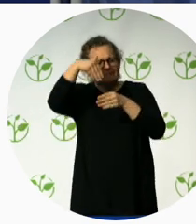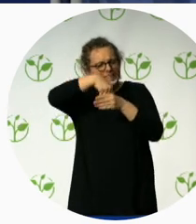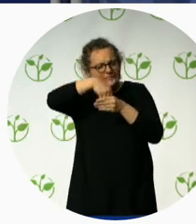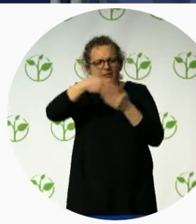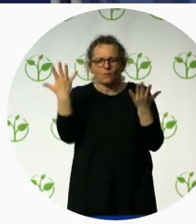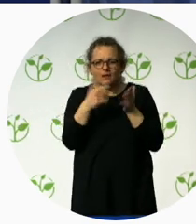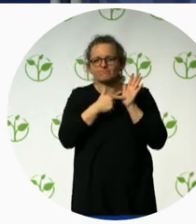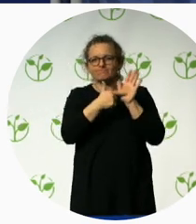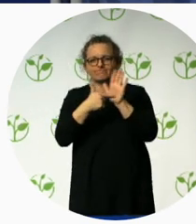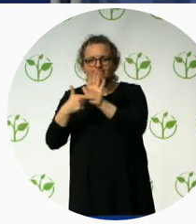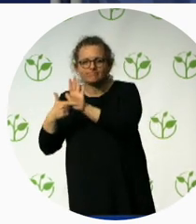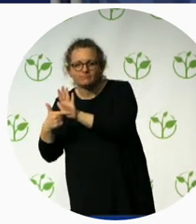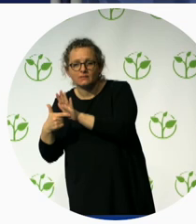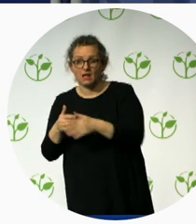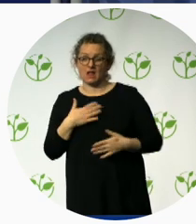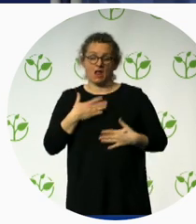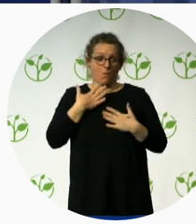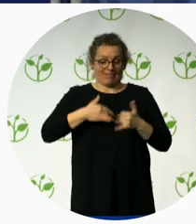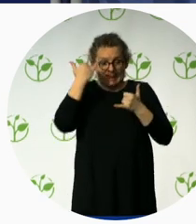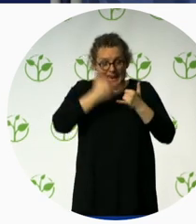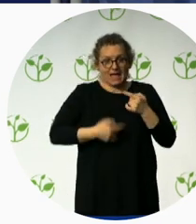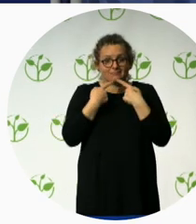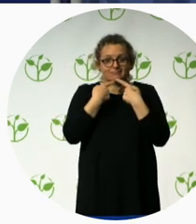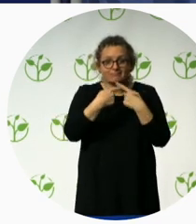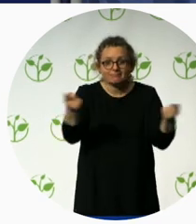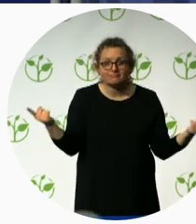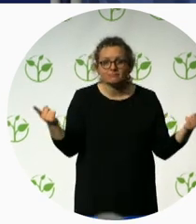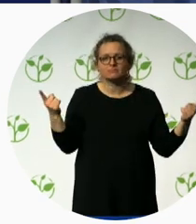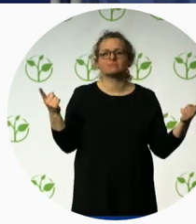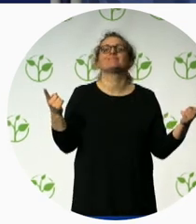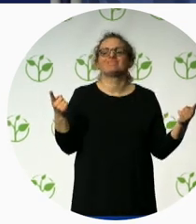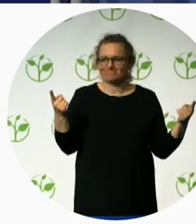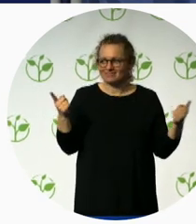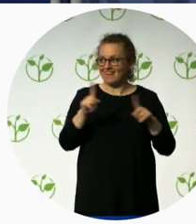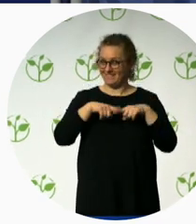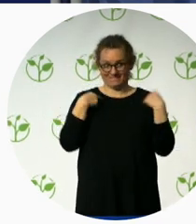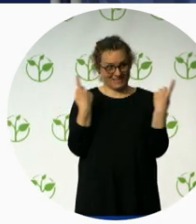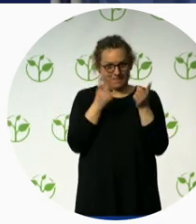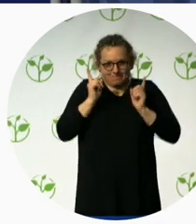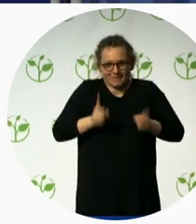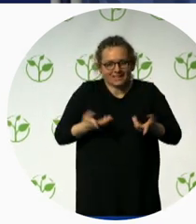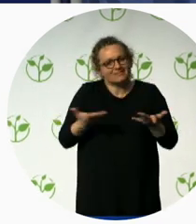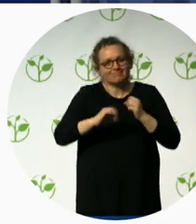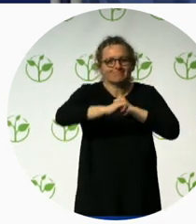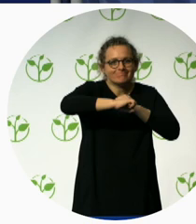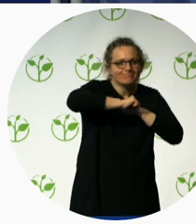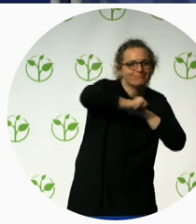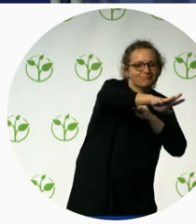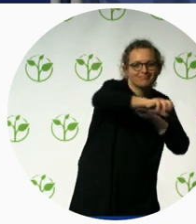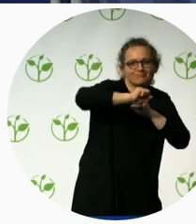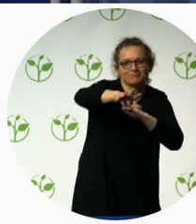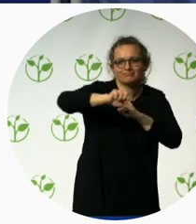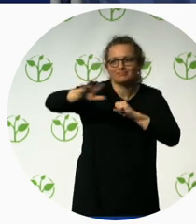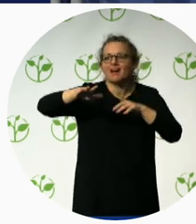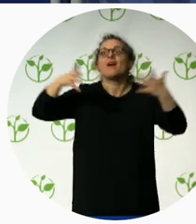which we referred to just a moment ago, that we need to really promote. We need to be champions of accessible tourism, each and every one of us. Because